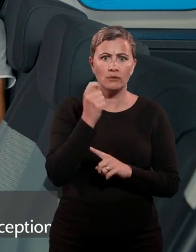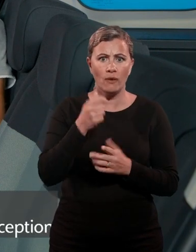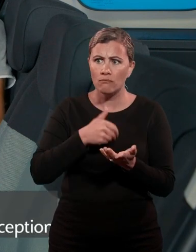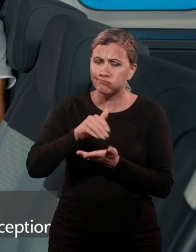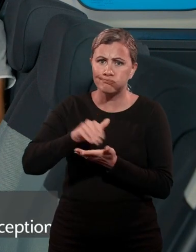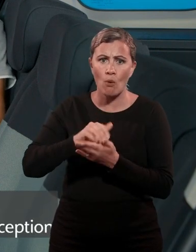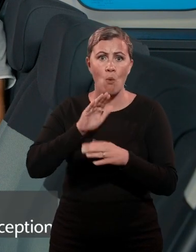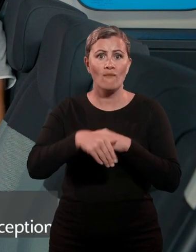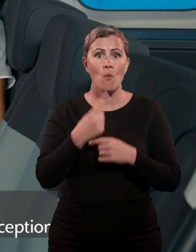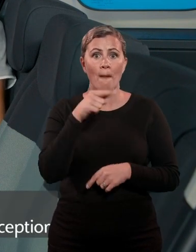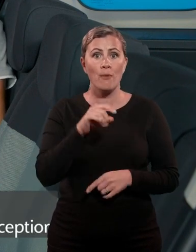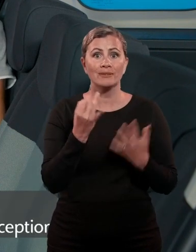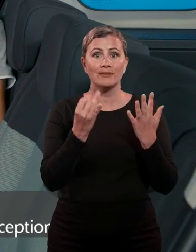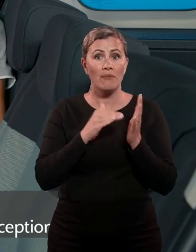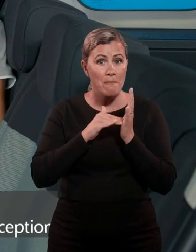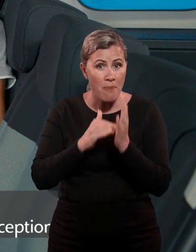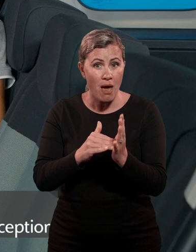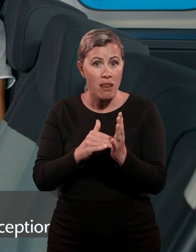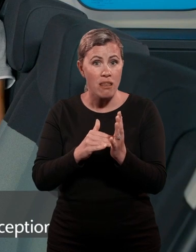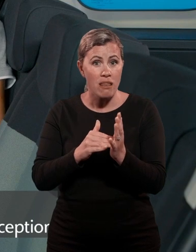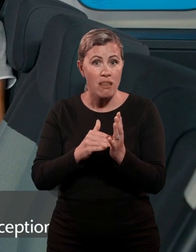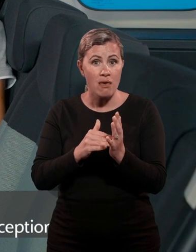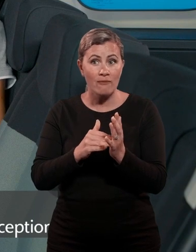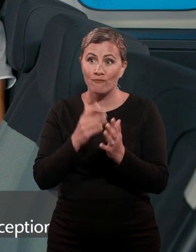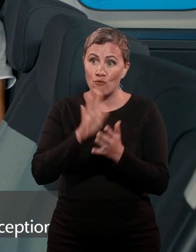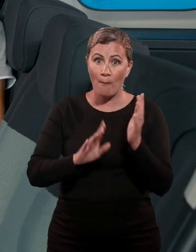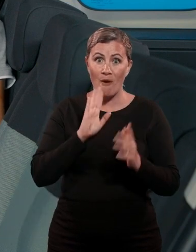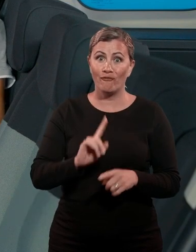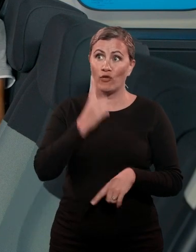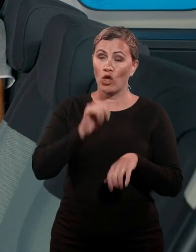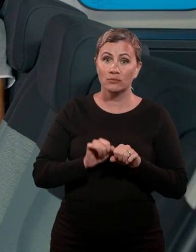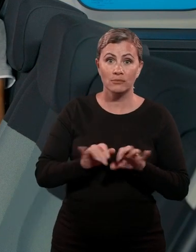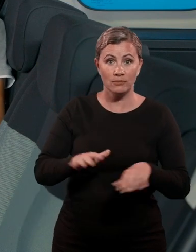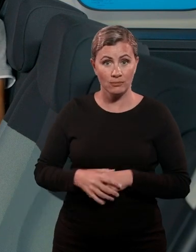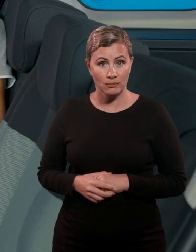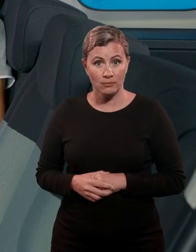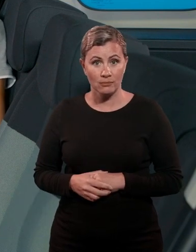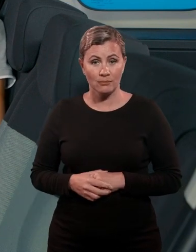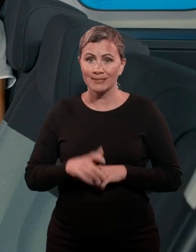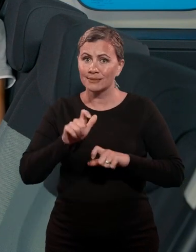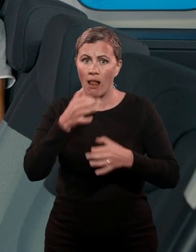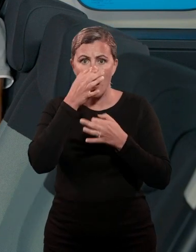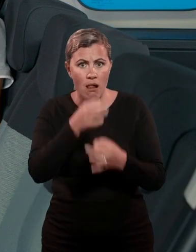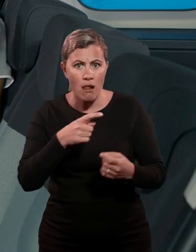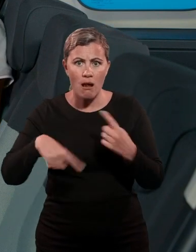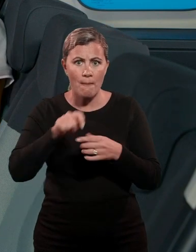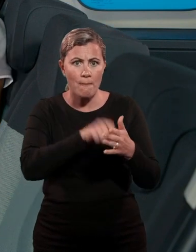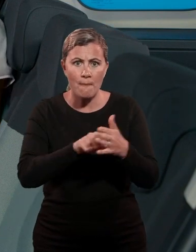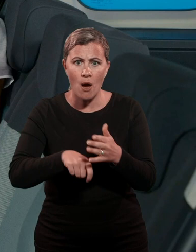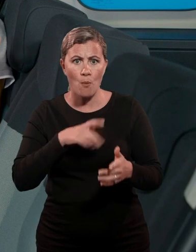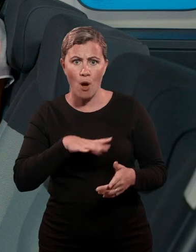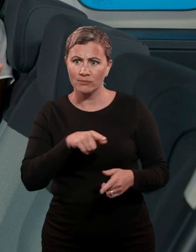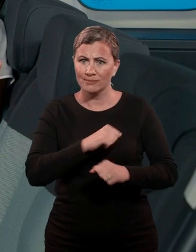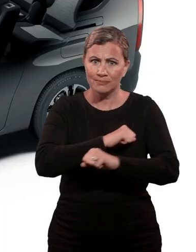Citroen, with over 1.7 million examples sold since its inception. It continues to appeal to those who want to combine substantial